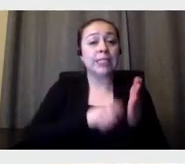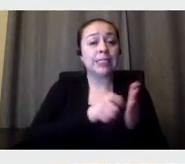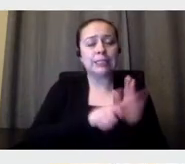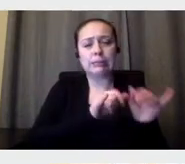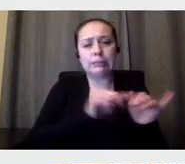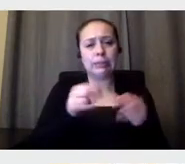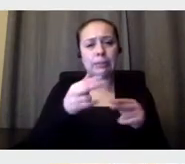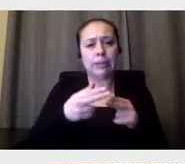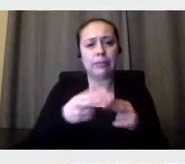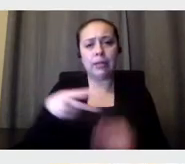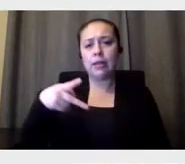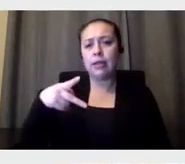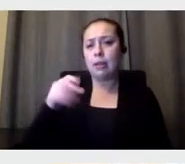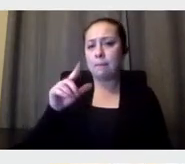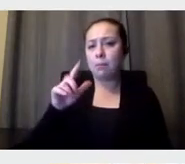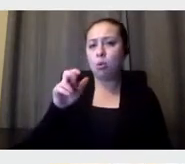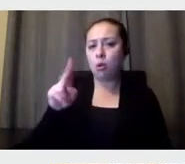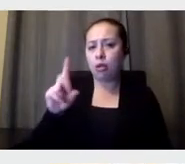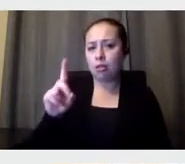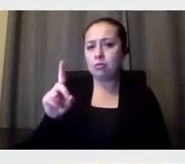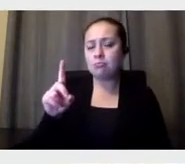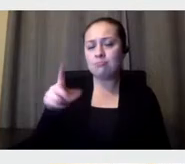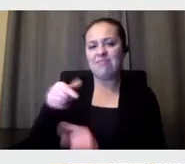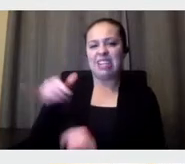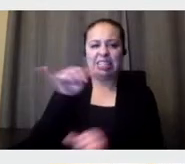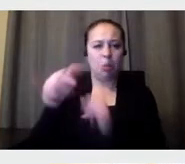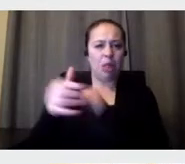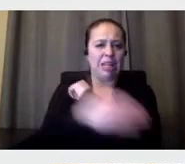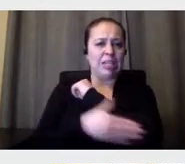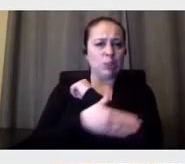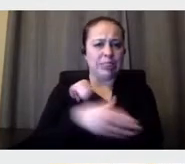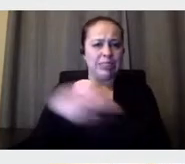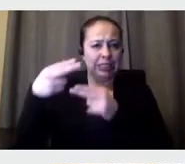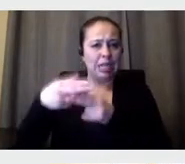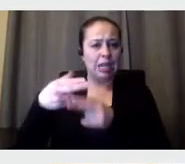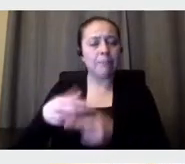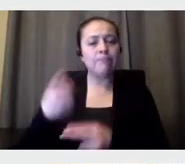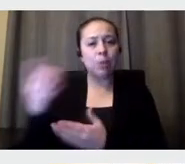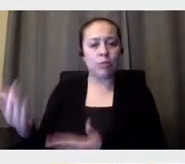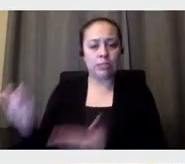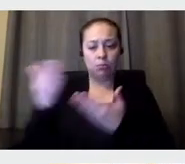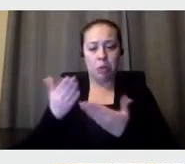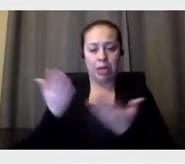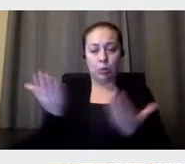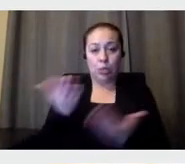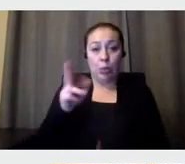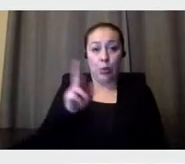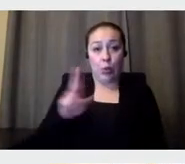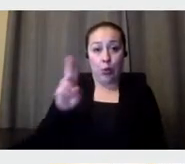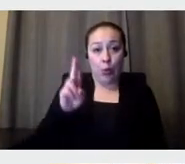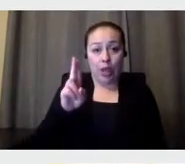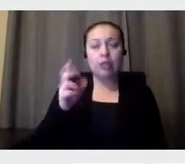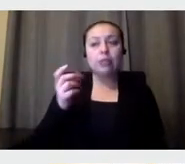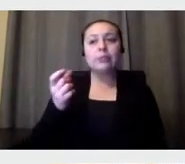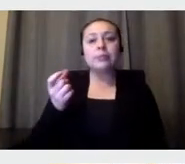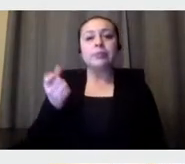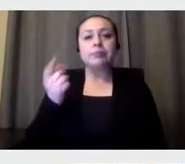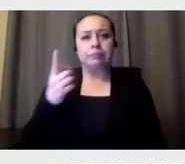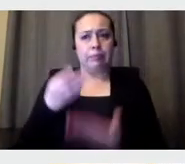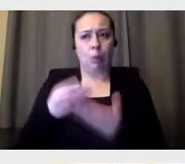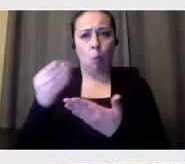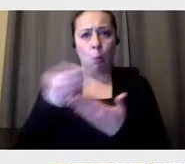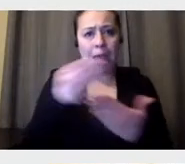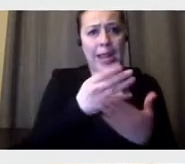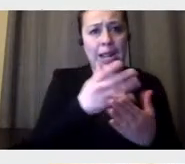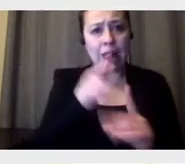Poland, the country was, uh, was brought here to Uruguay. So designers was, was, were buying a lot of those magazines